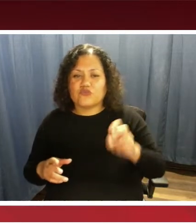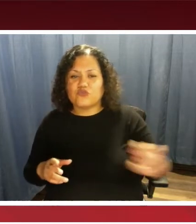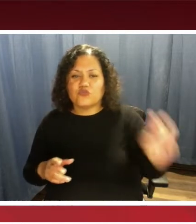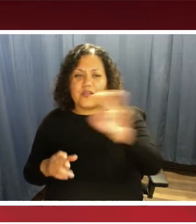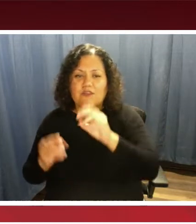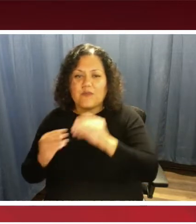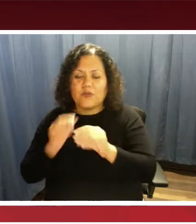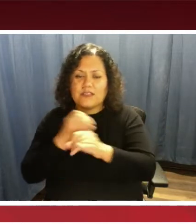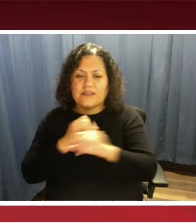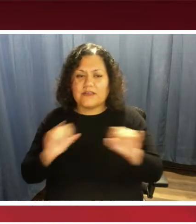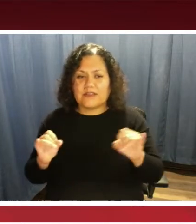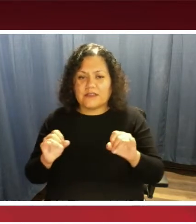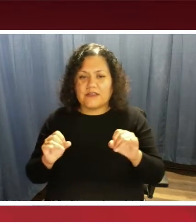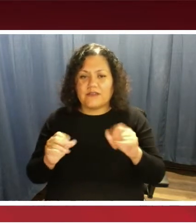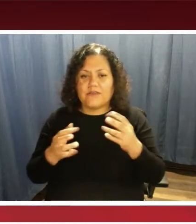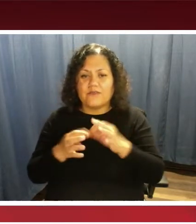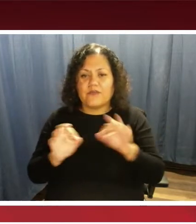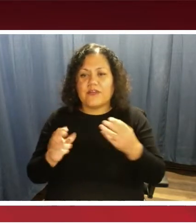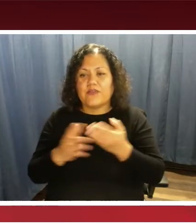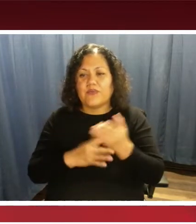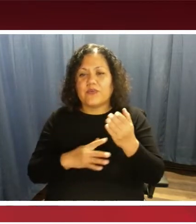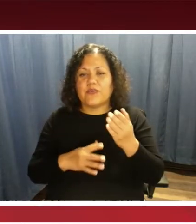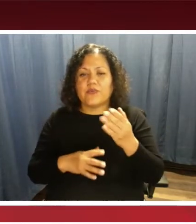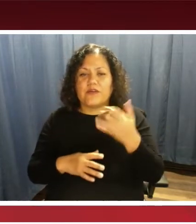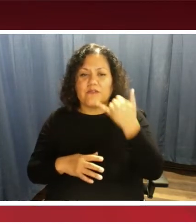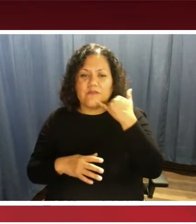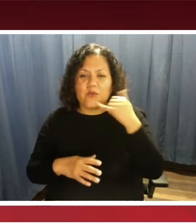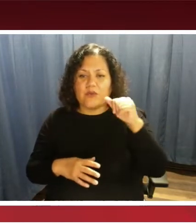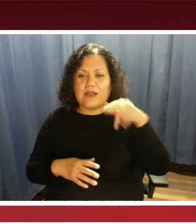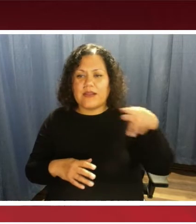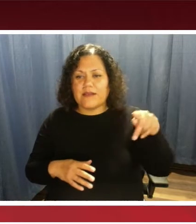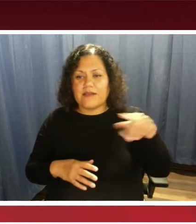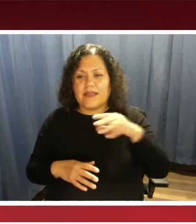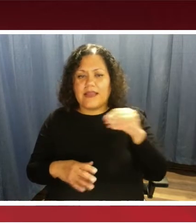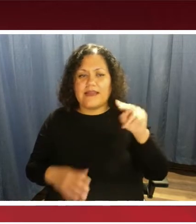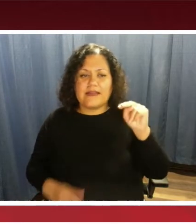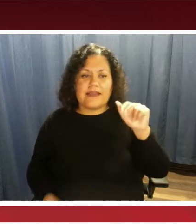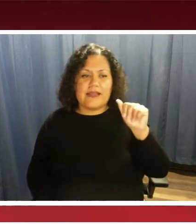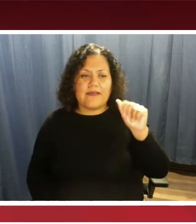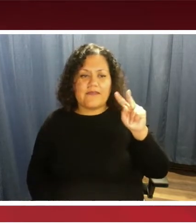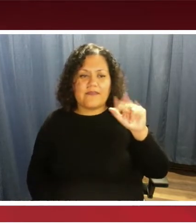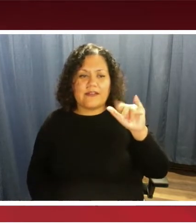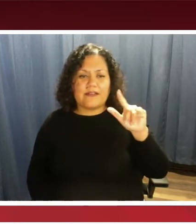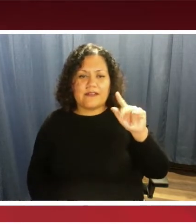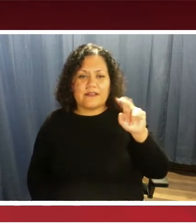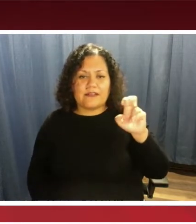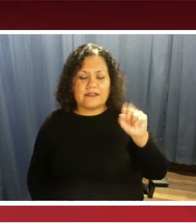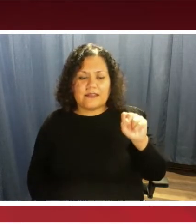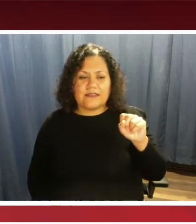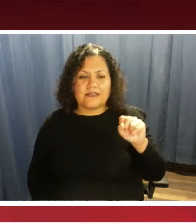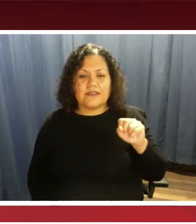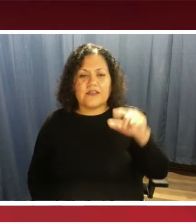free NaviLens phone apps, and a NaviLens multicolored QR-style code.